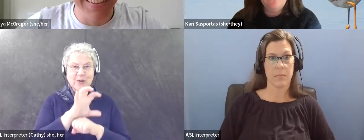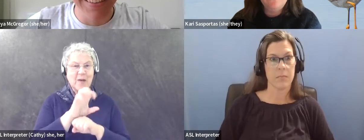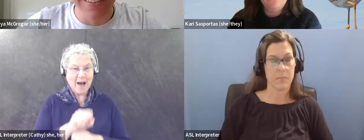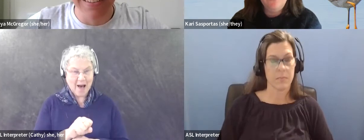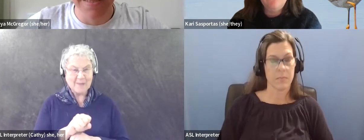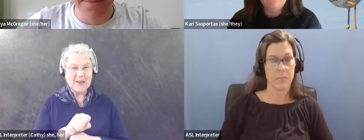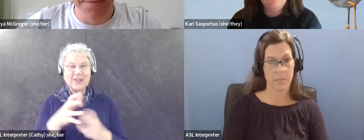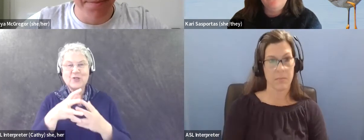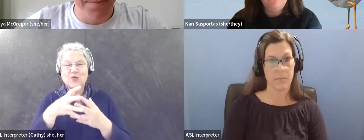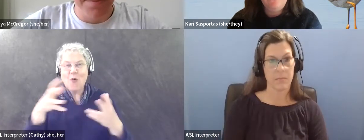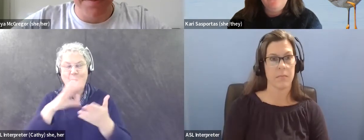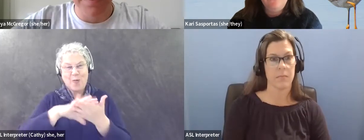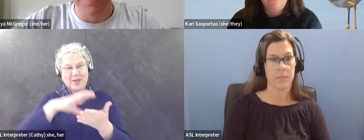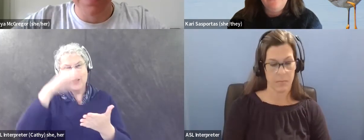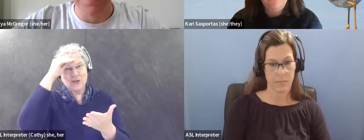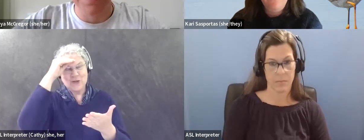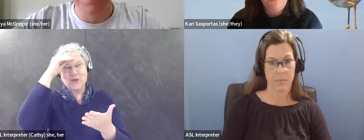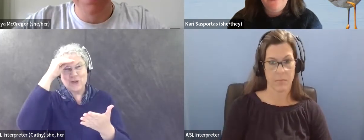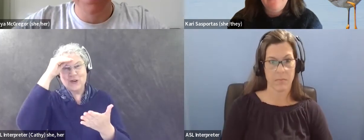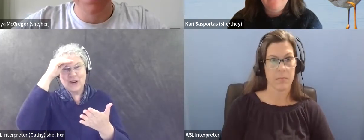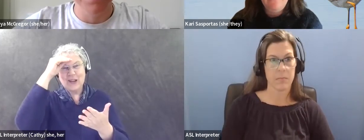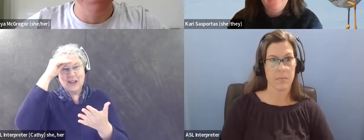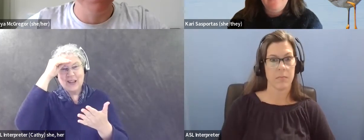to learn. it's going to be really, um,